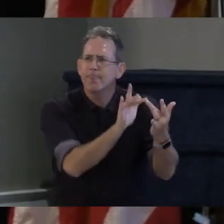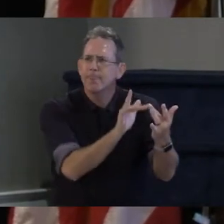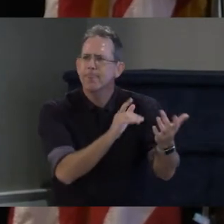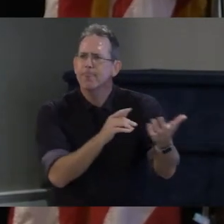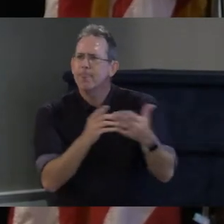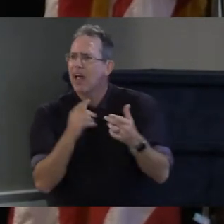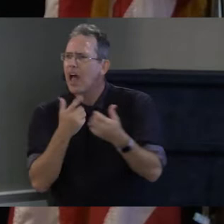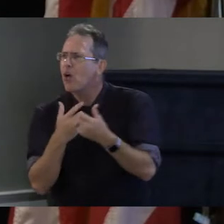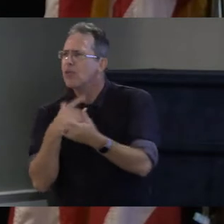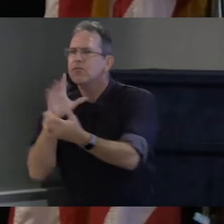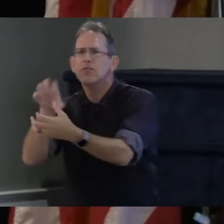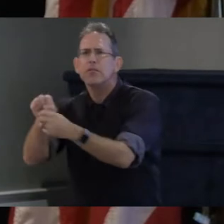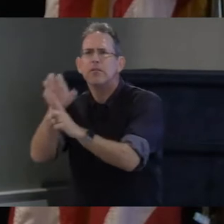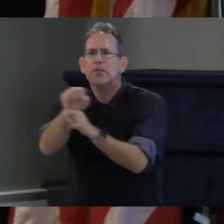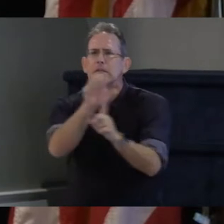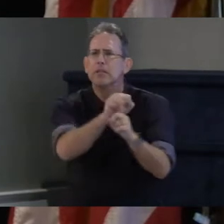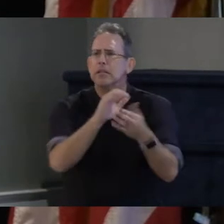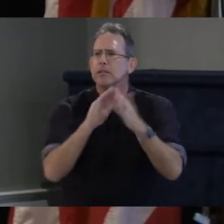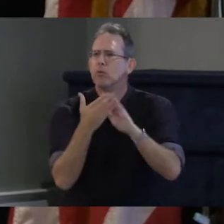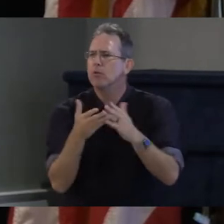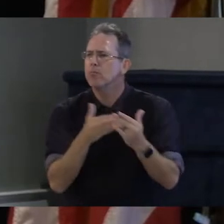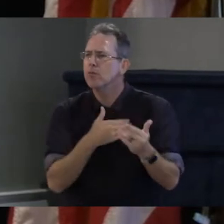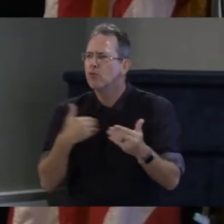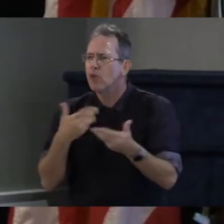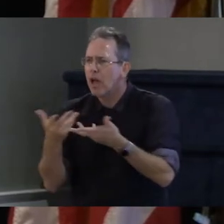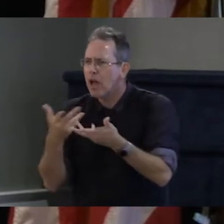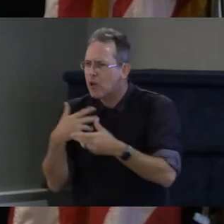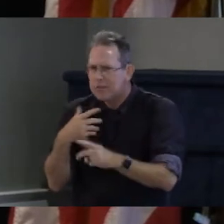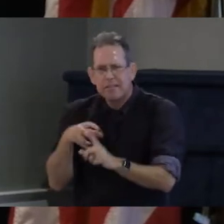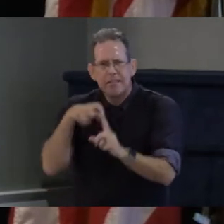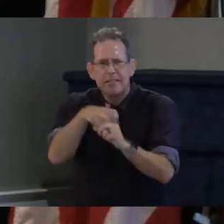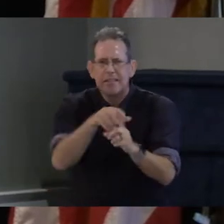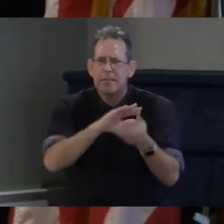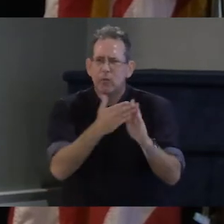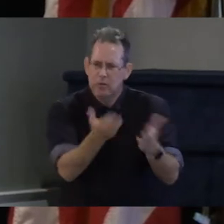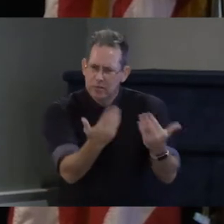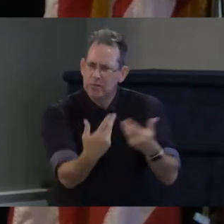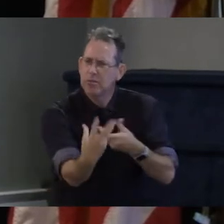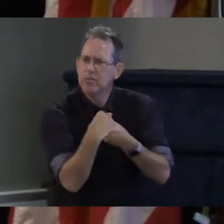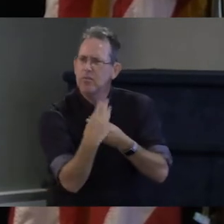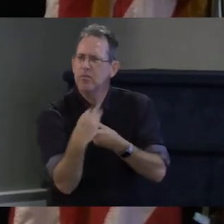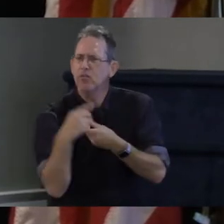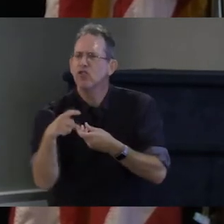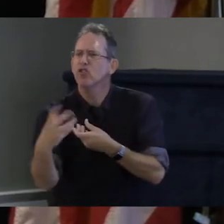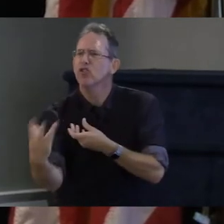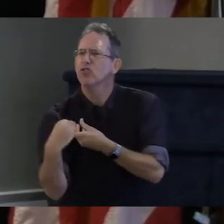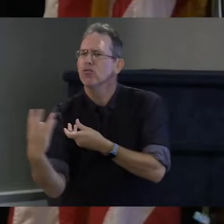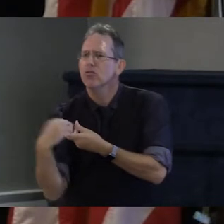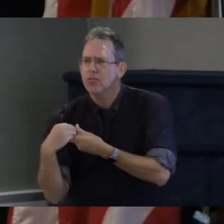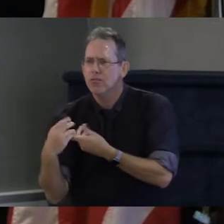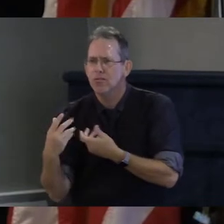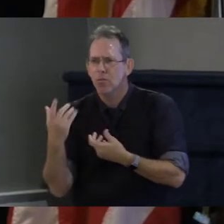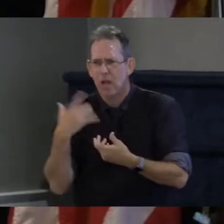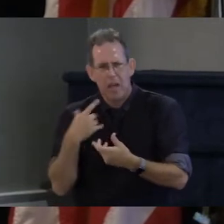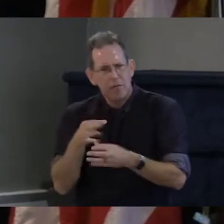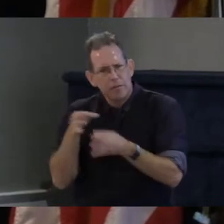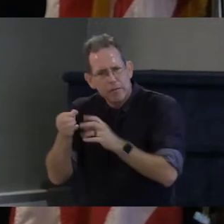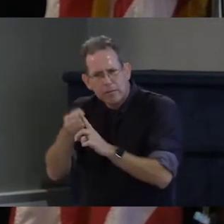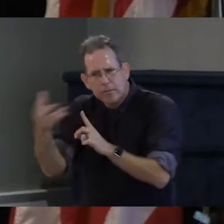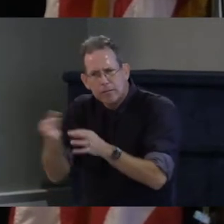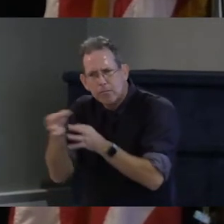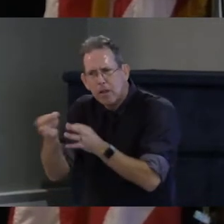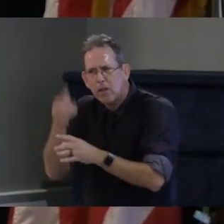let them know why it's so important that they participate why it's so important that they contribute to underserved